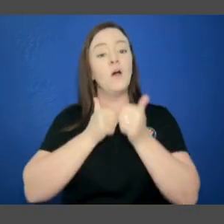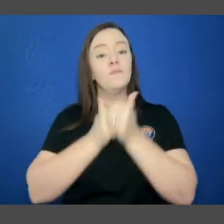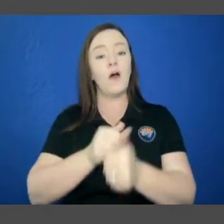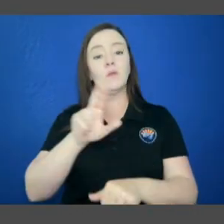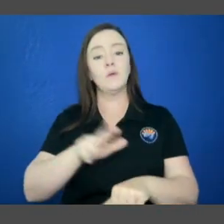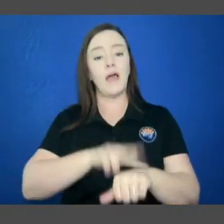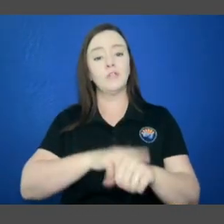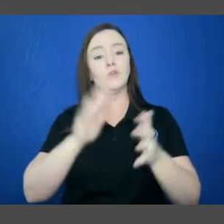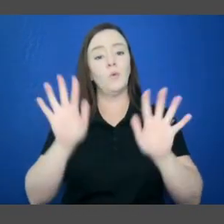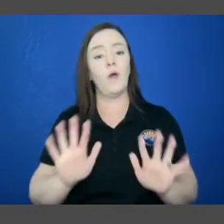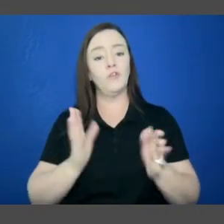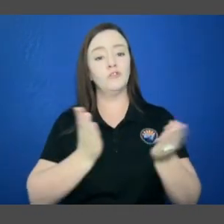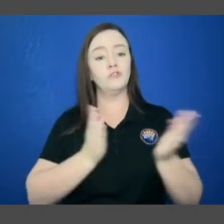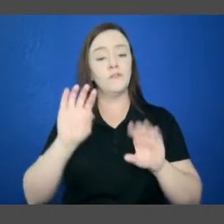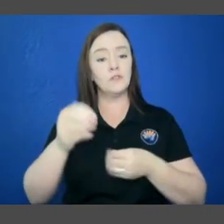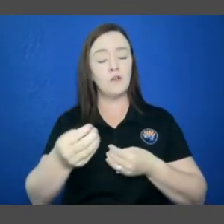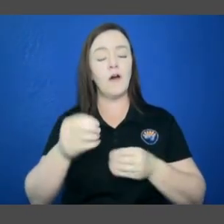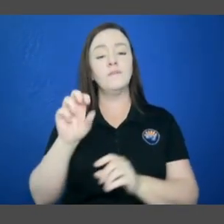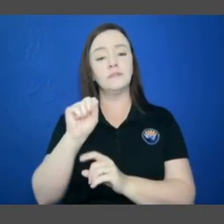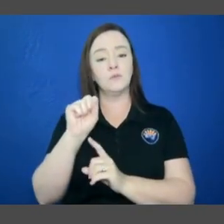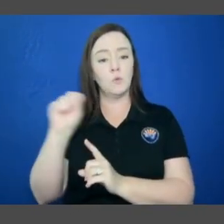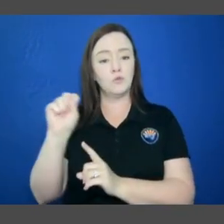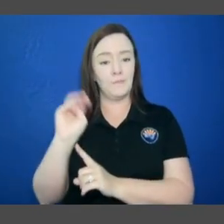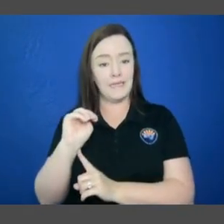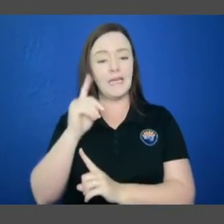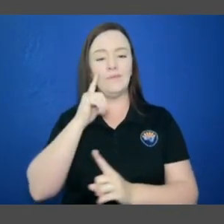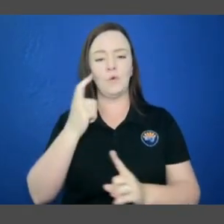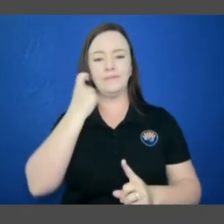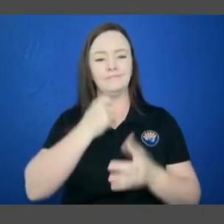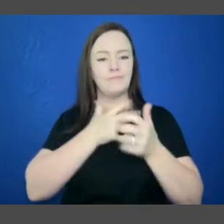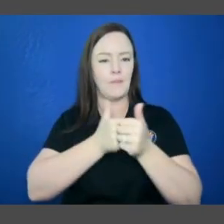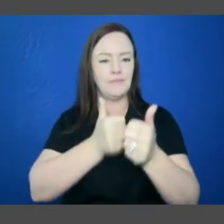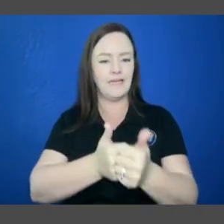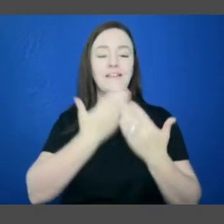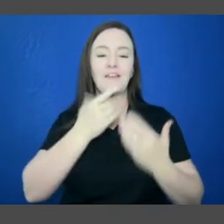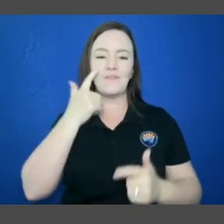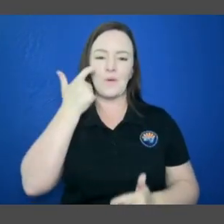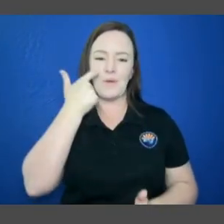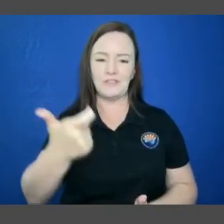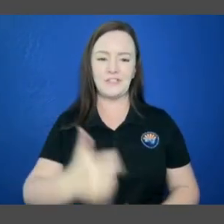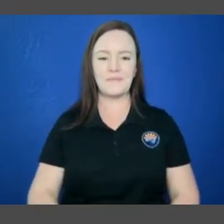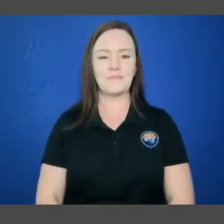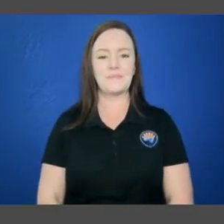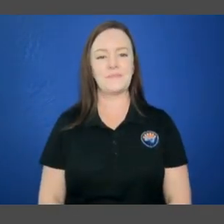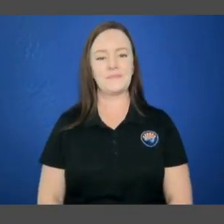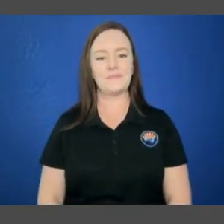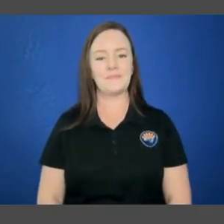Follow our National Weather Service offices on social media for the latest. Thank you so much for watching! you